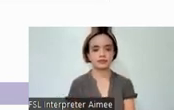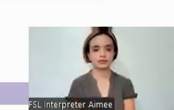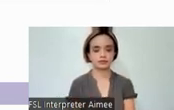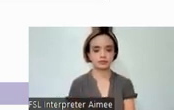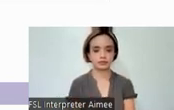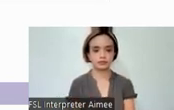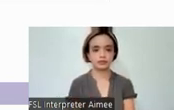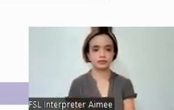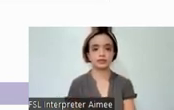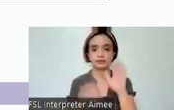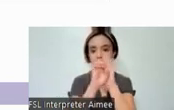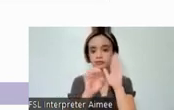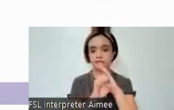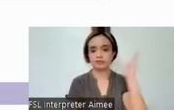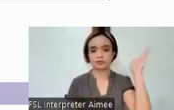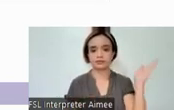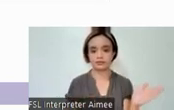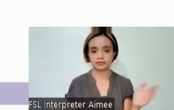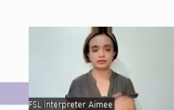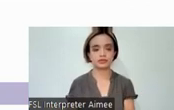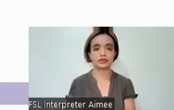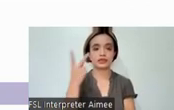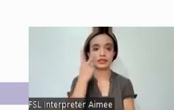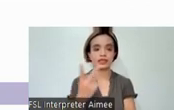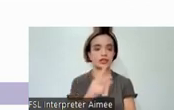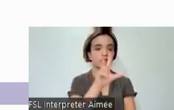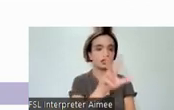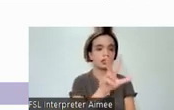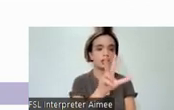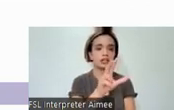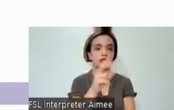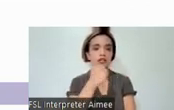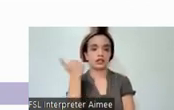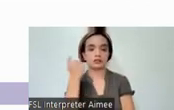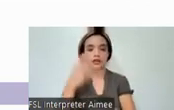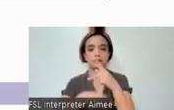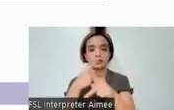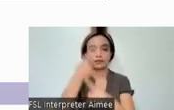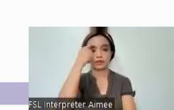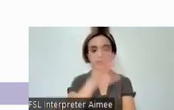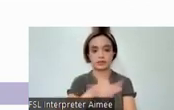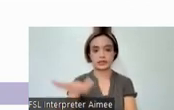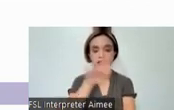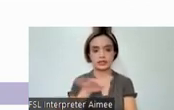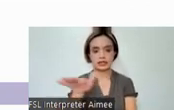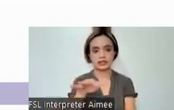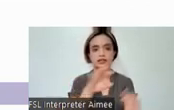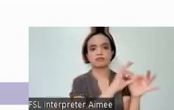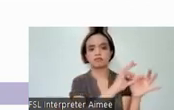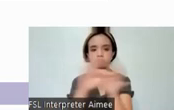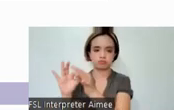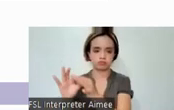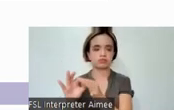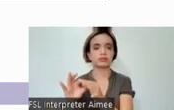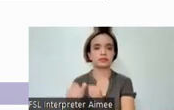In this example, we see that the three alternate forms for our spelling test are highly correlated with each other, with